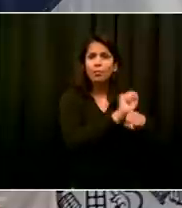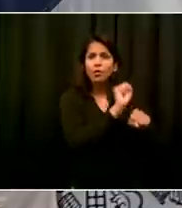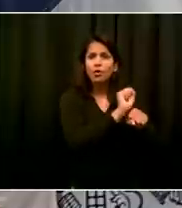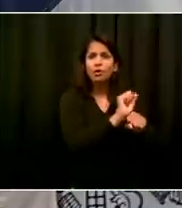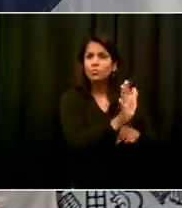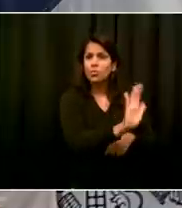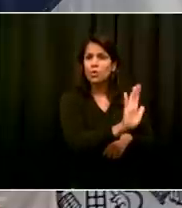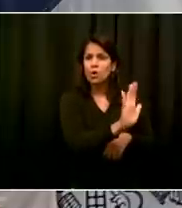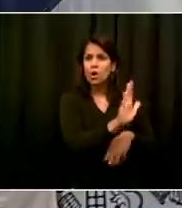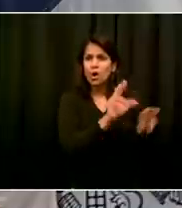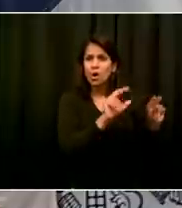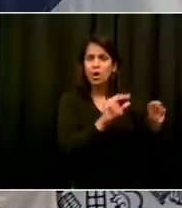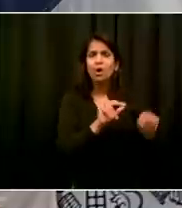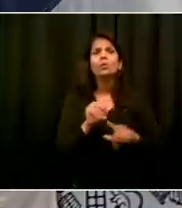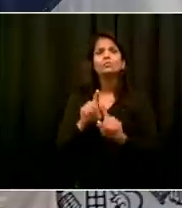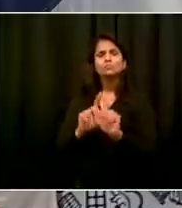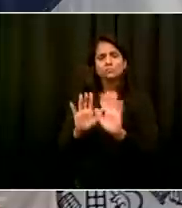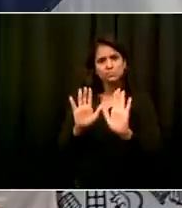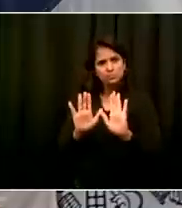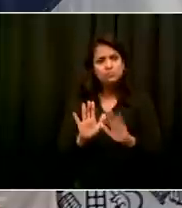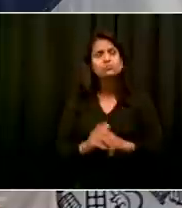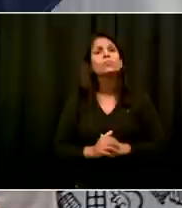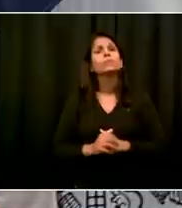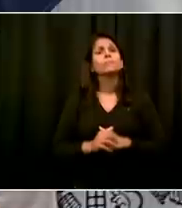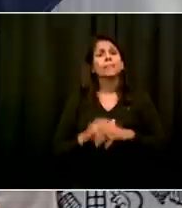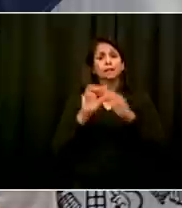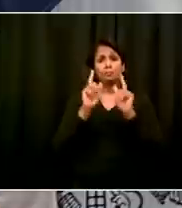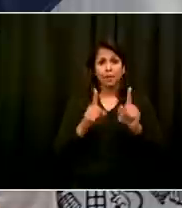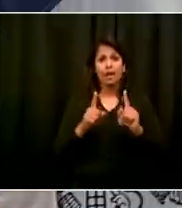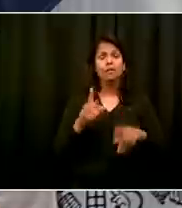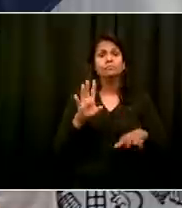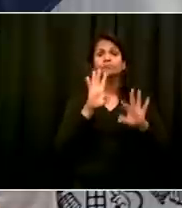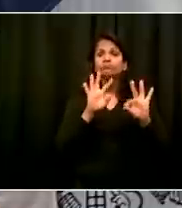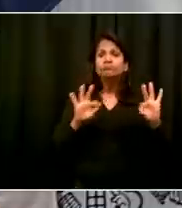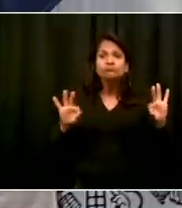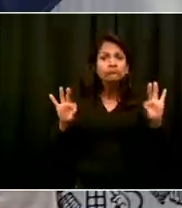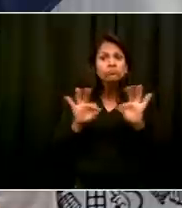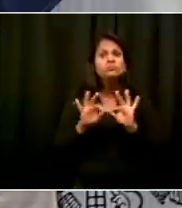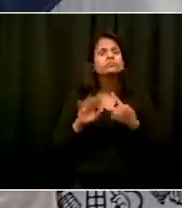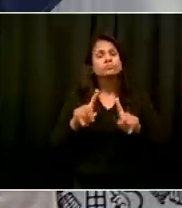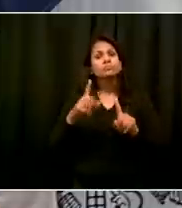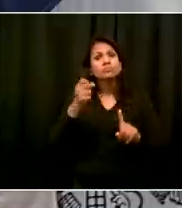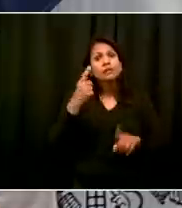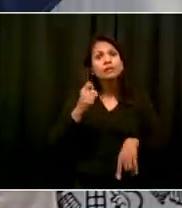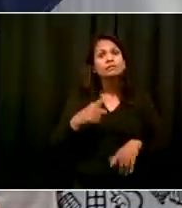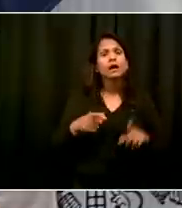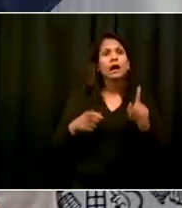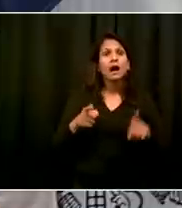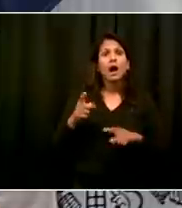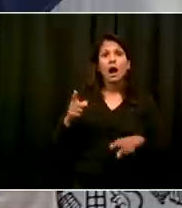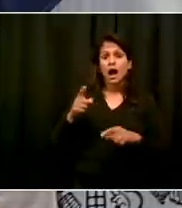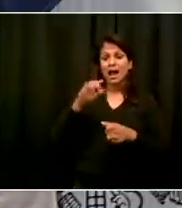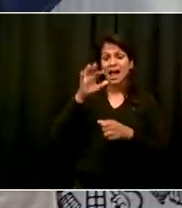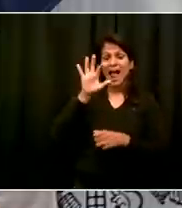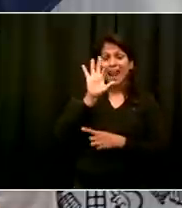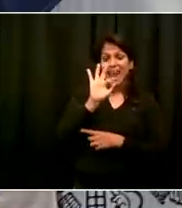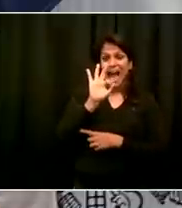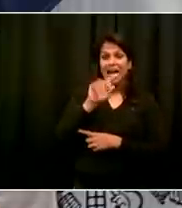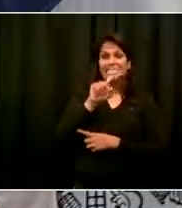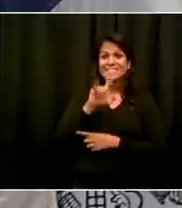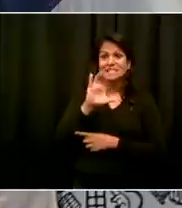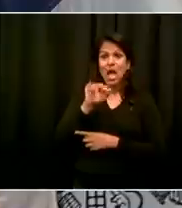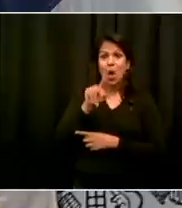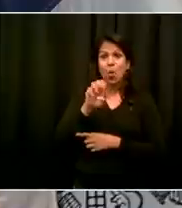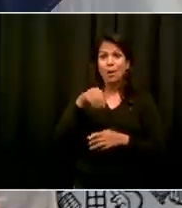now, in these key zip codes, we have to take a very strong approach. So there's been lots of education to the restaurant